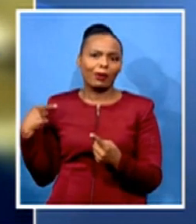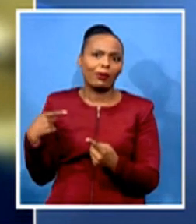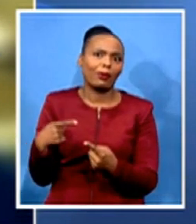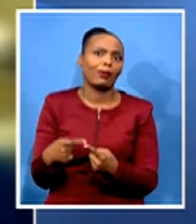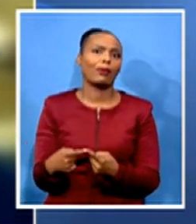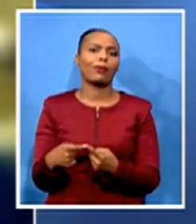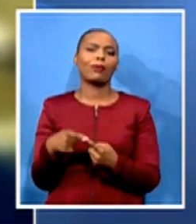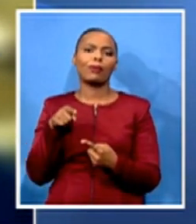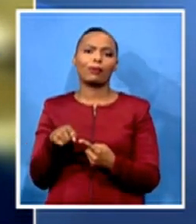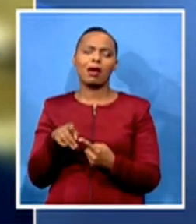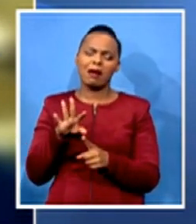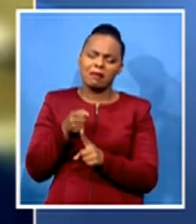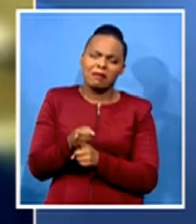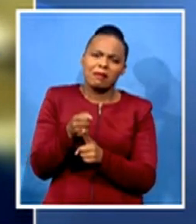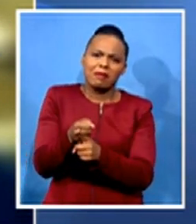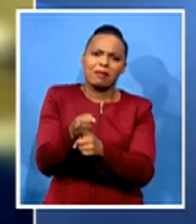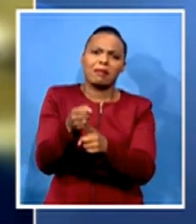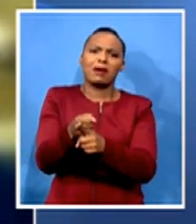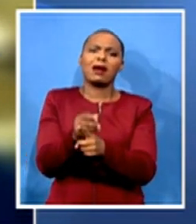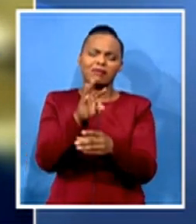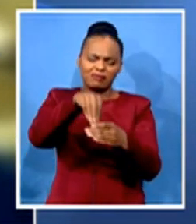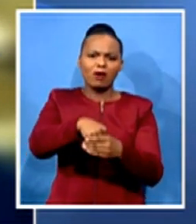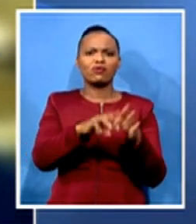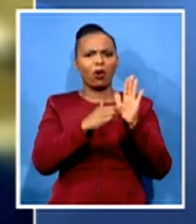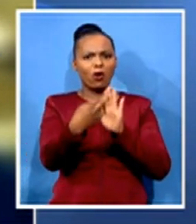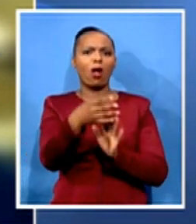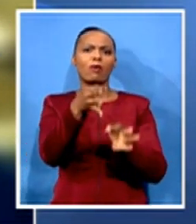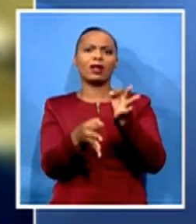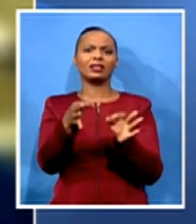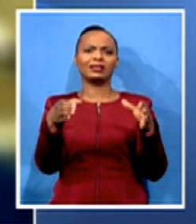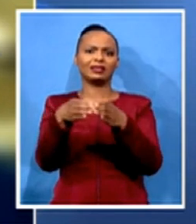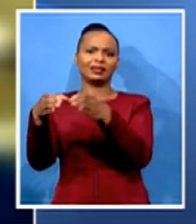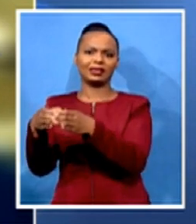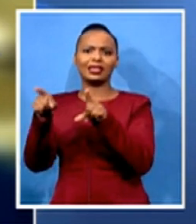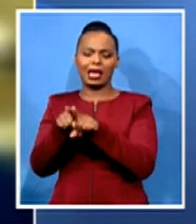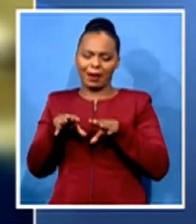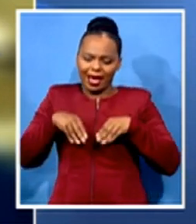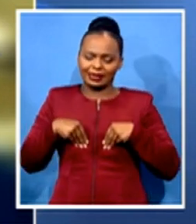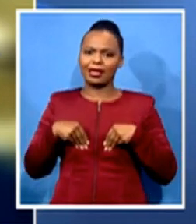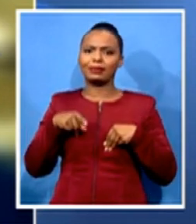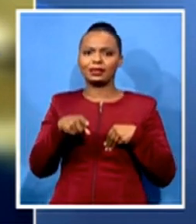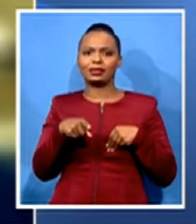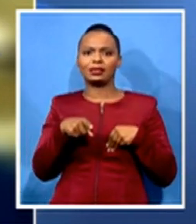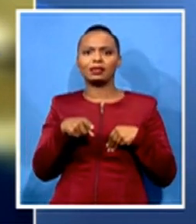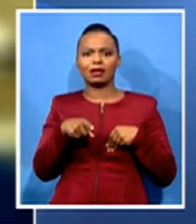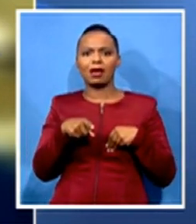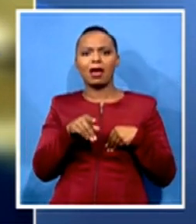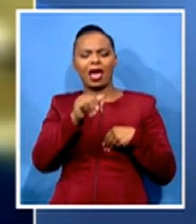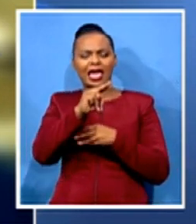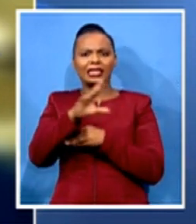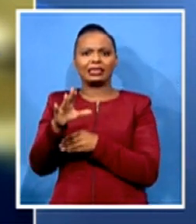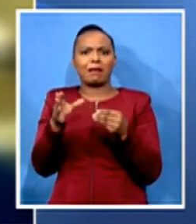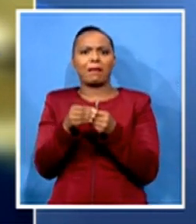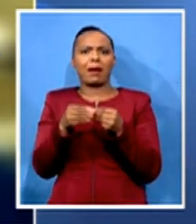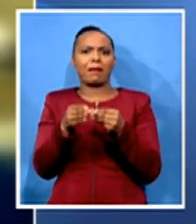a prominent role in politics, even to be accepted as members of the African National Congress. Because when it was started, they